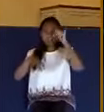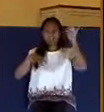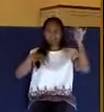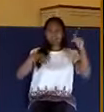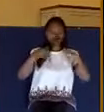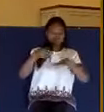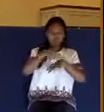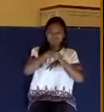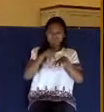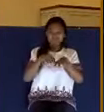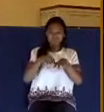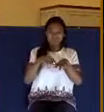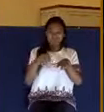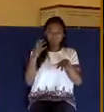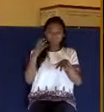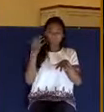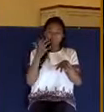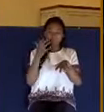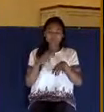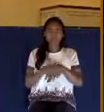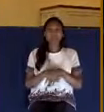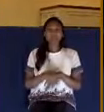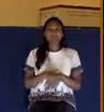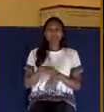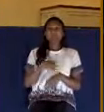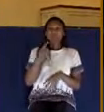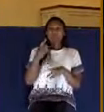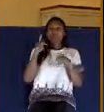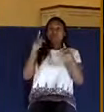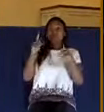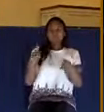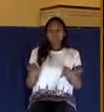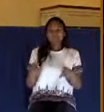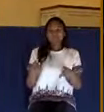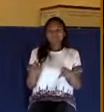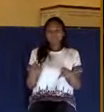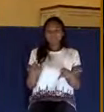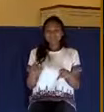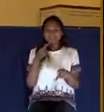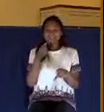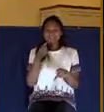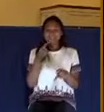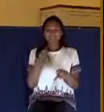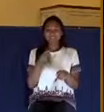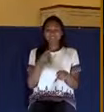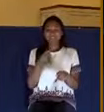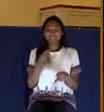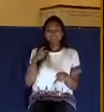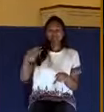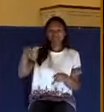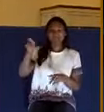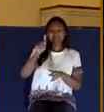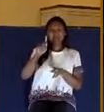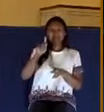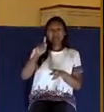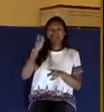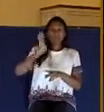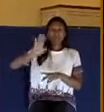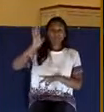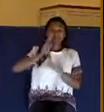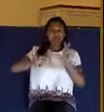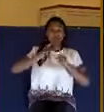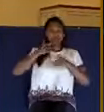And it says, according to one statesman in Philosopher's Seneca, they love to adorn their fingers with